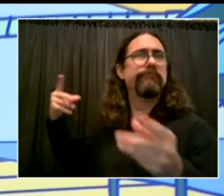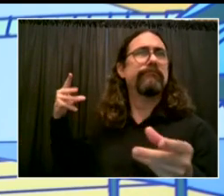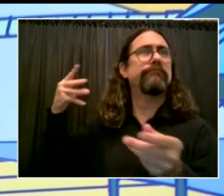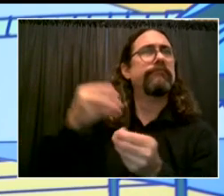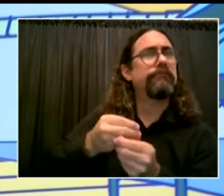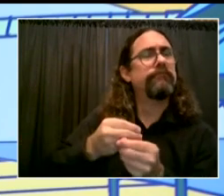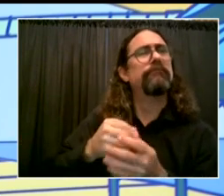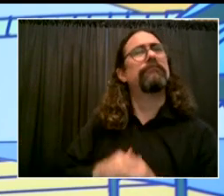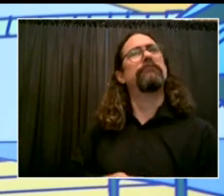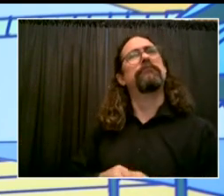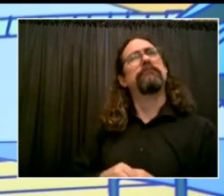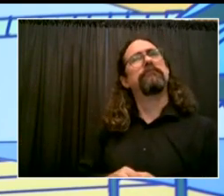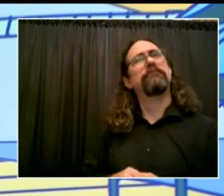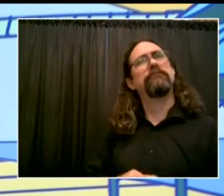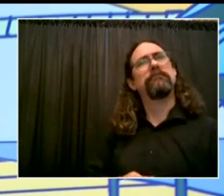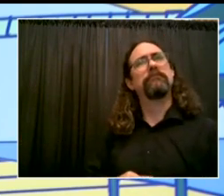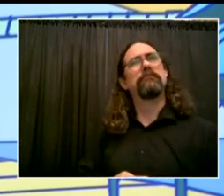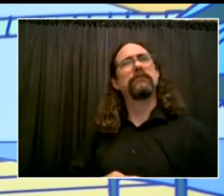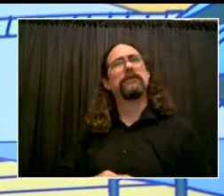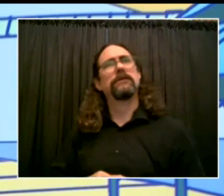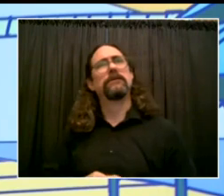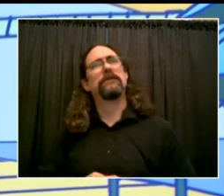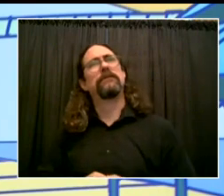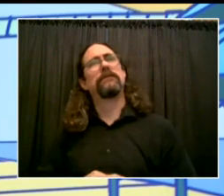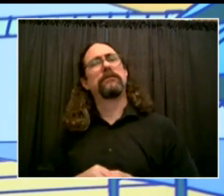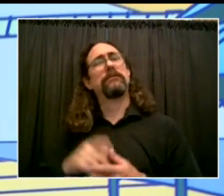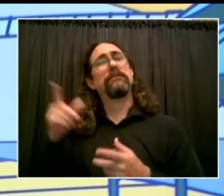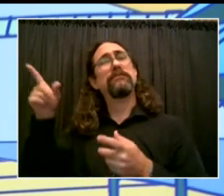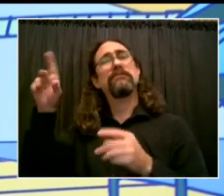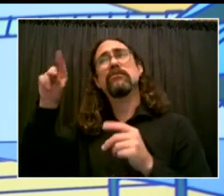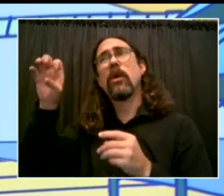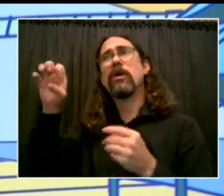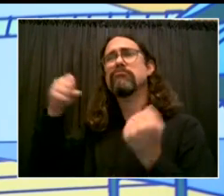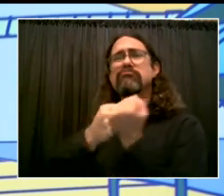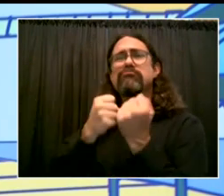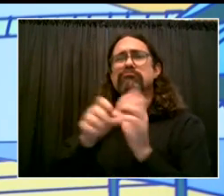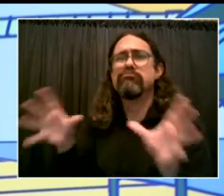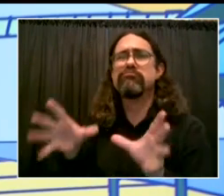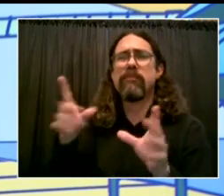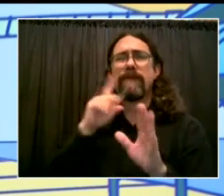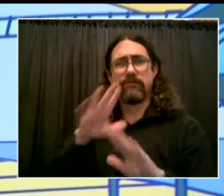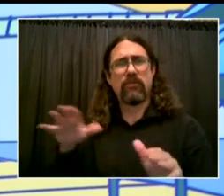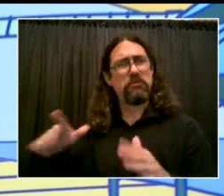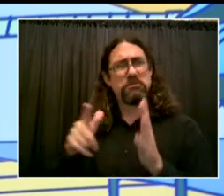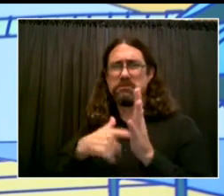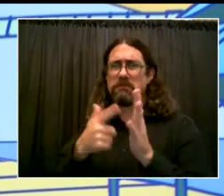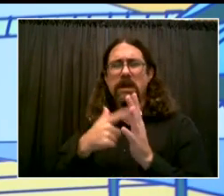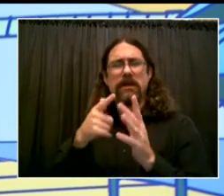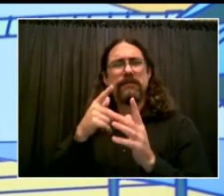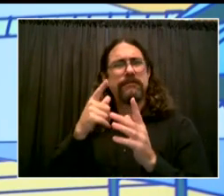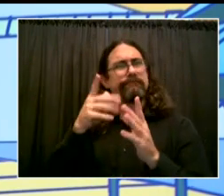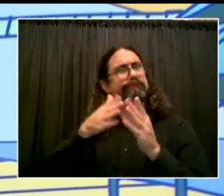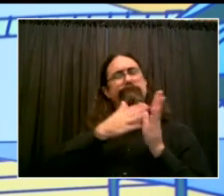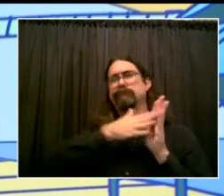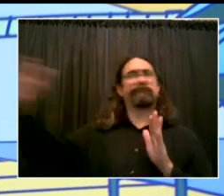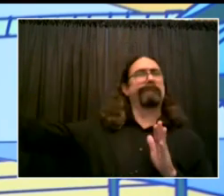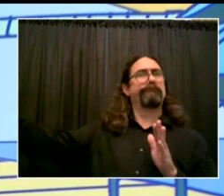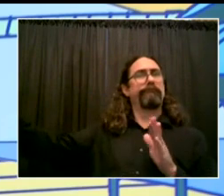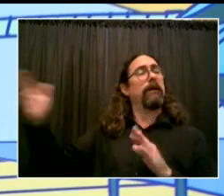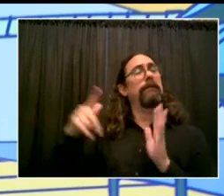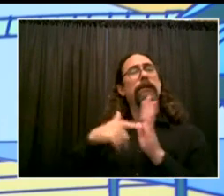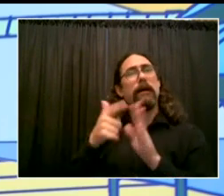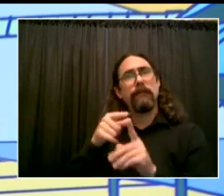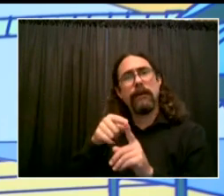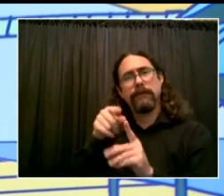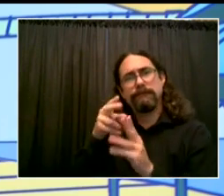to do. Department of Health will work and look at each case to confirm the situation, make sure it's appropriate. In terms of